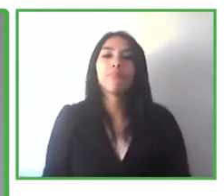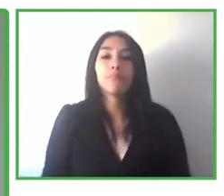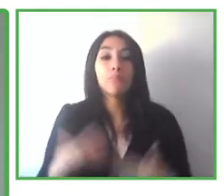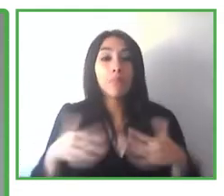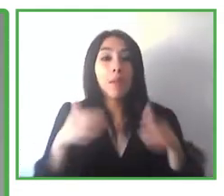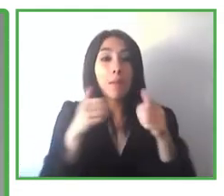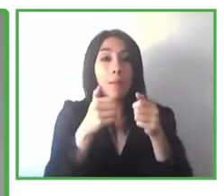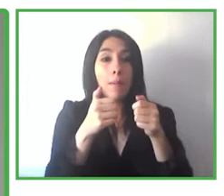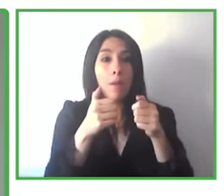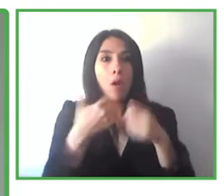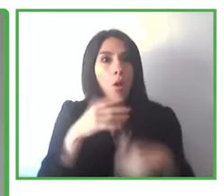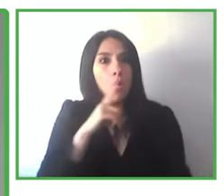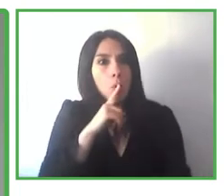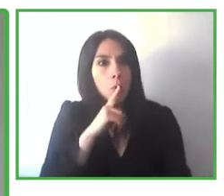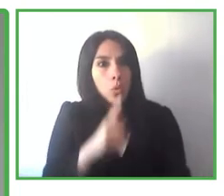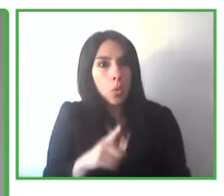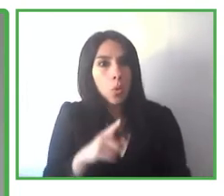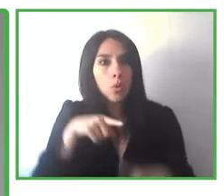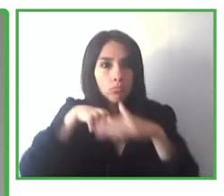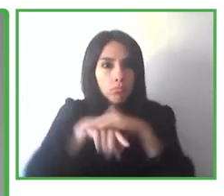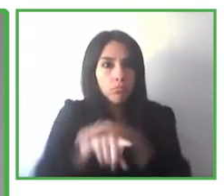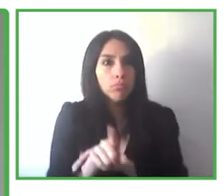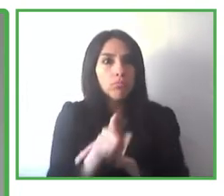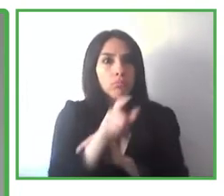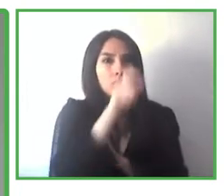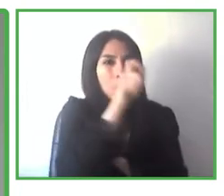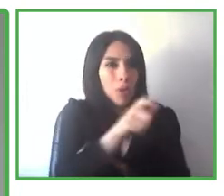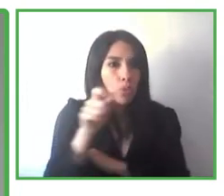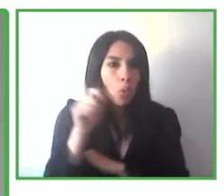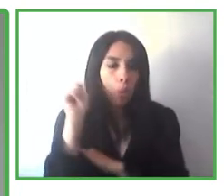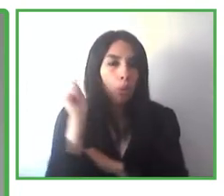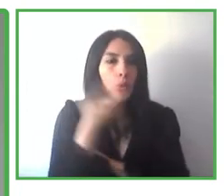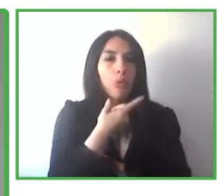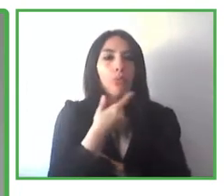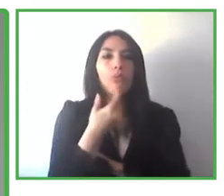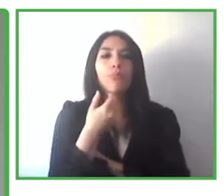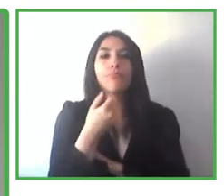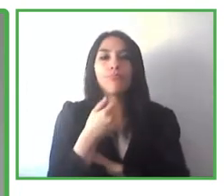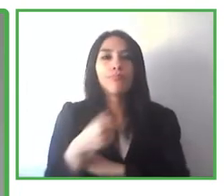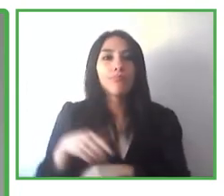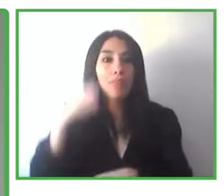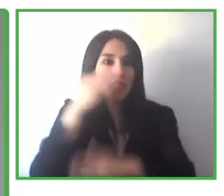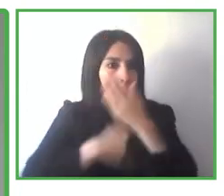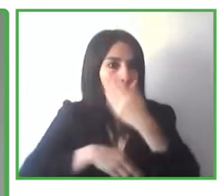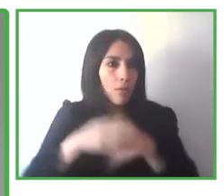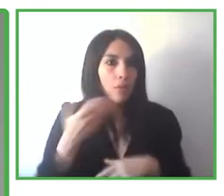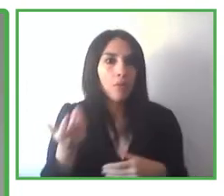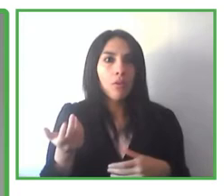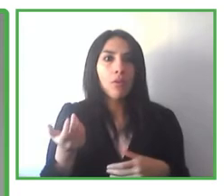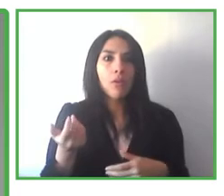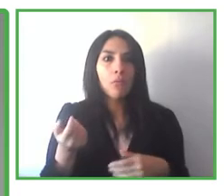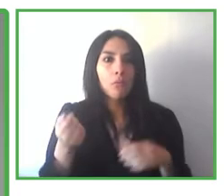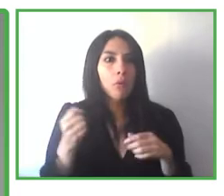elements of accessibility there in place for this to actually be available for everyone.